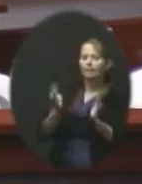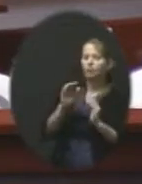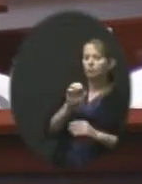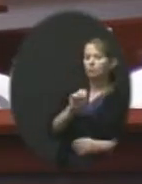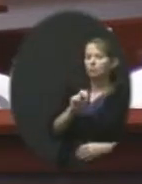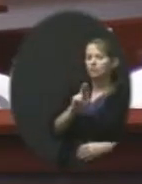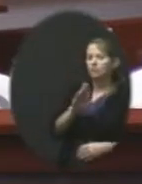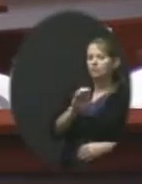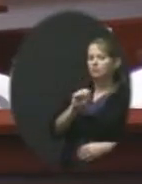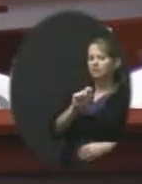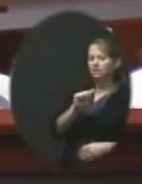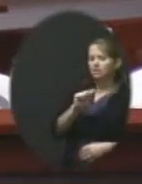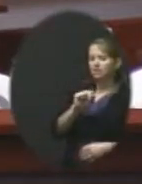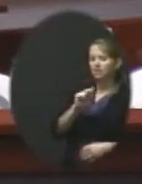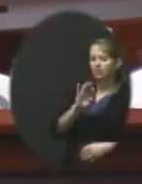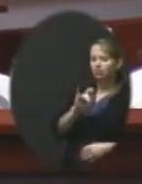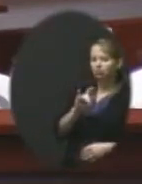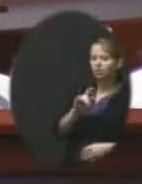considerable amount.